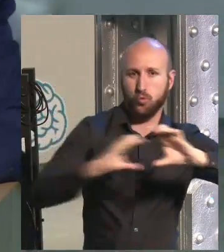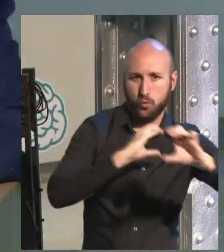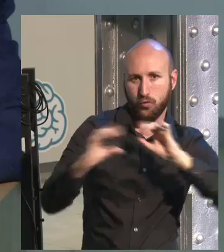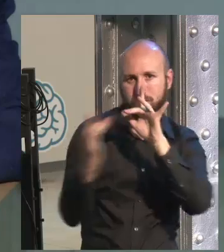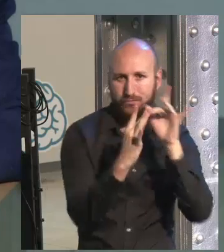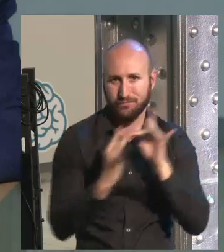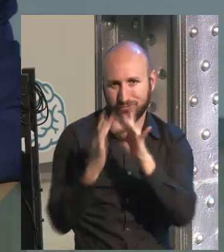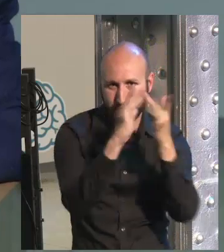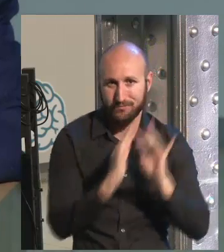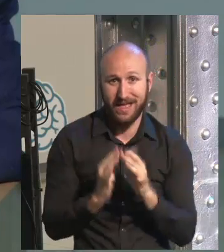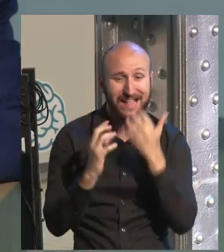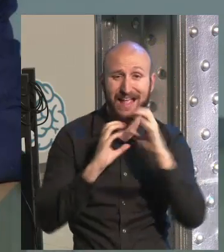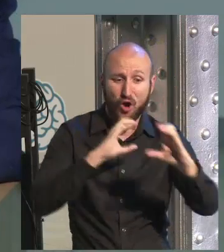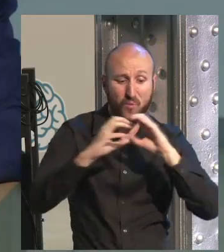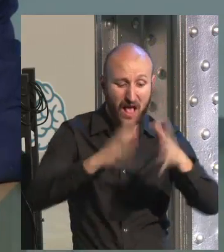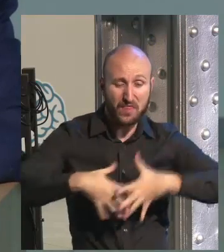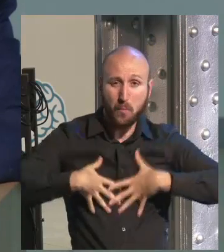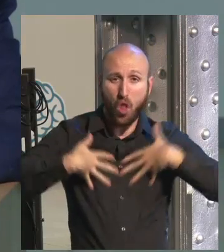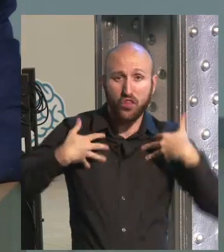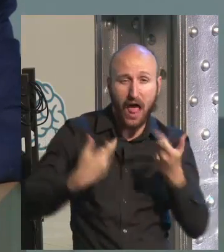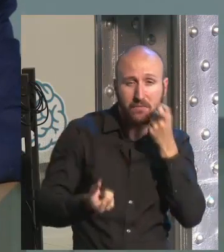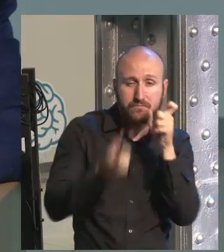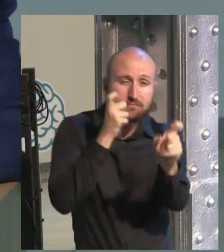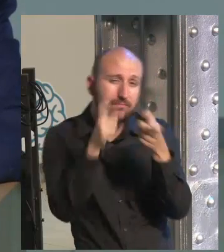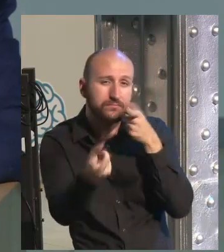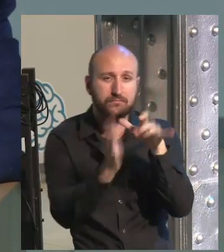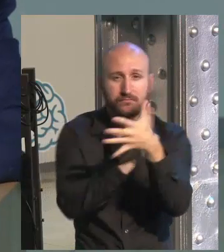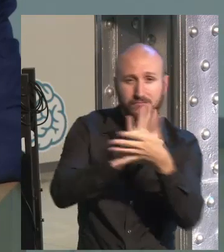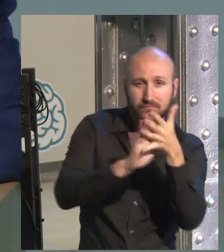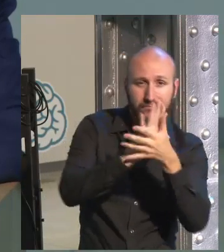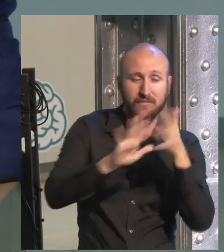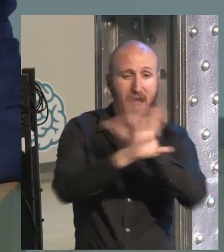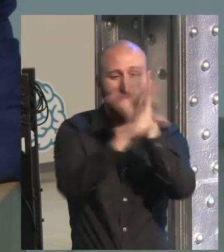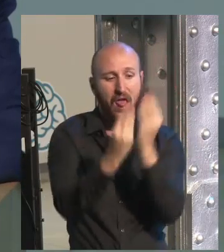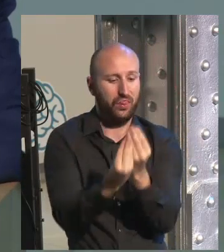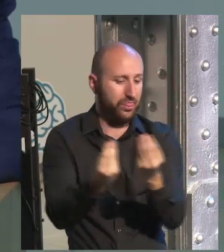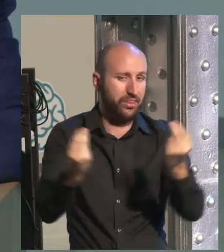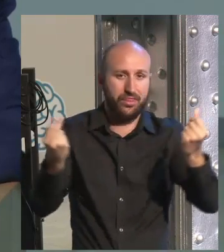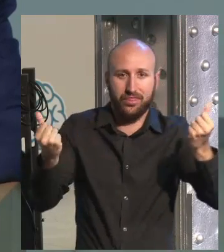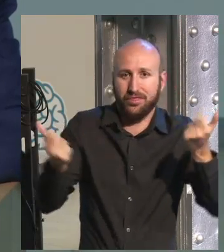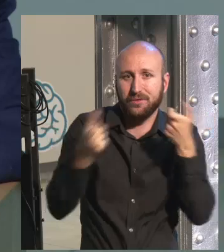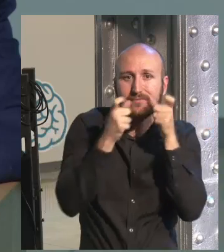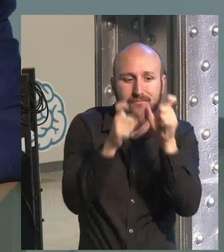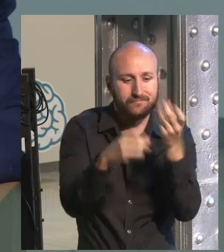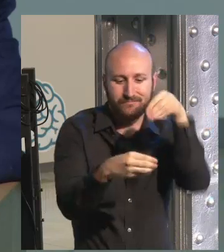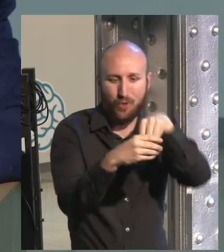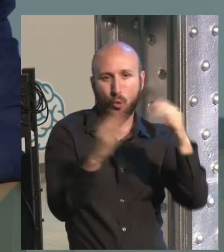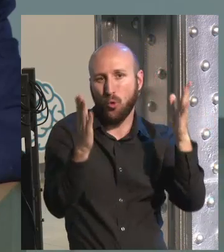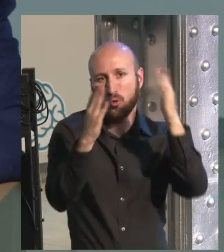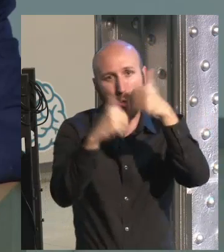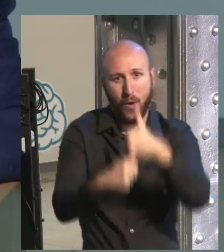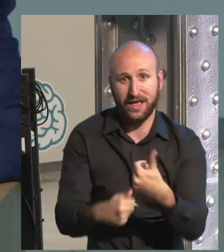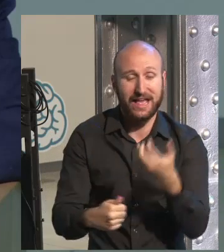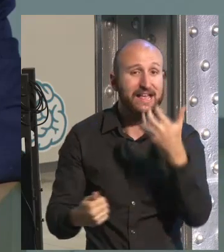about today. It's surviving, but also communicating. Without communication, words are empty.